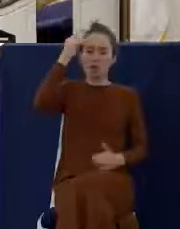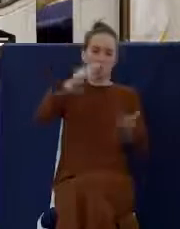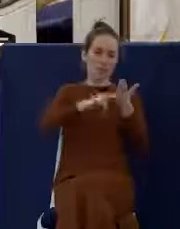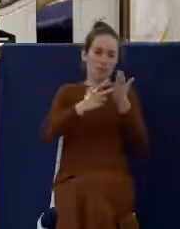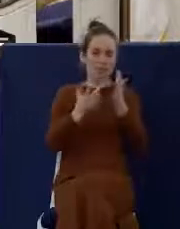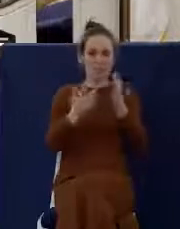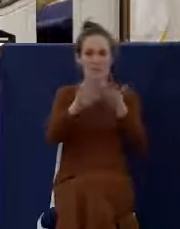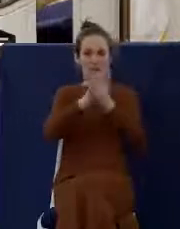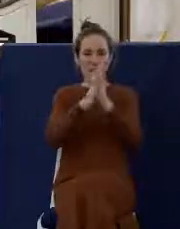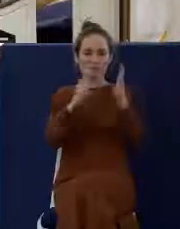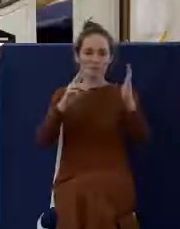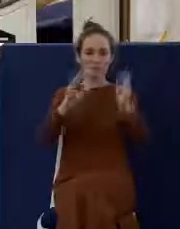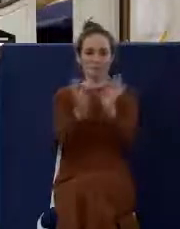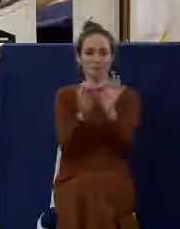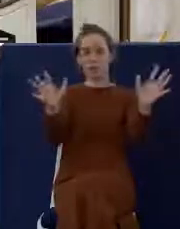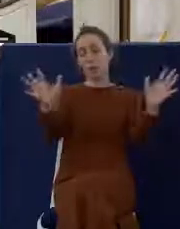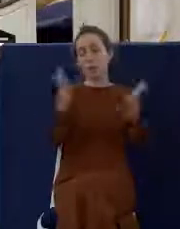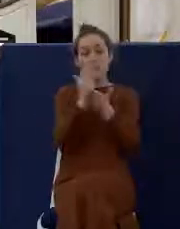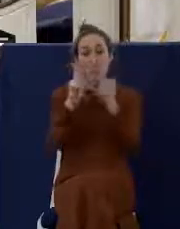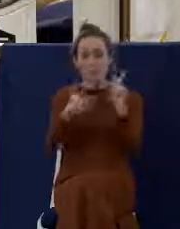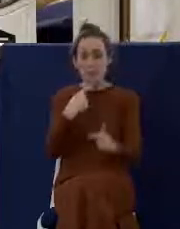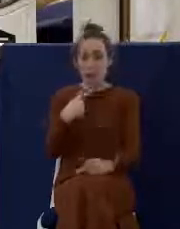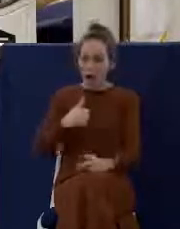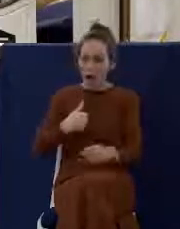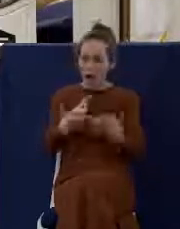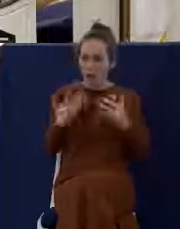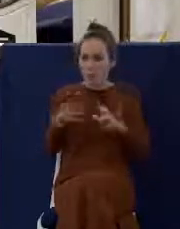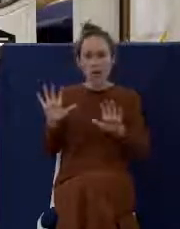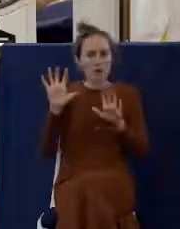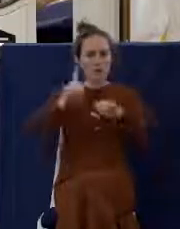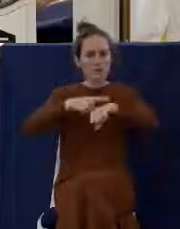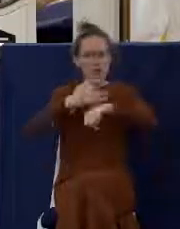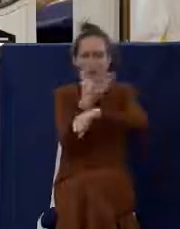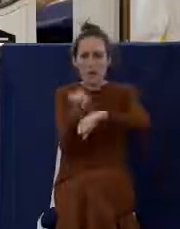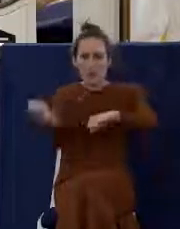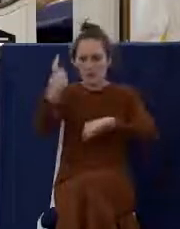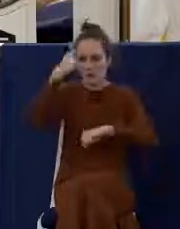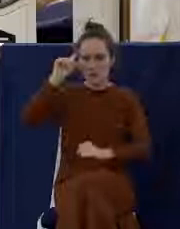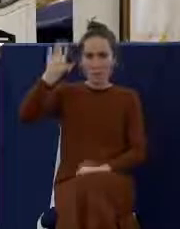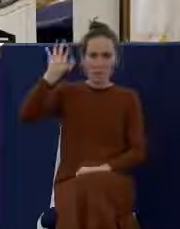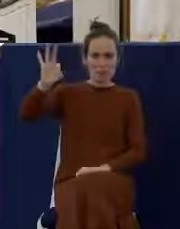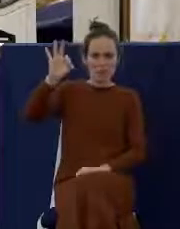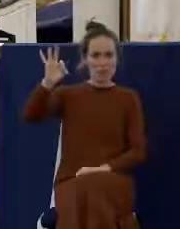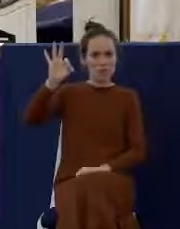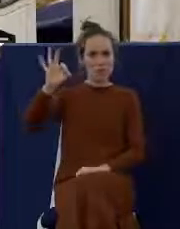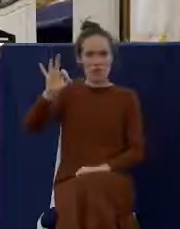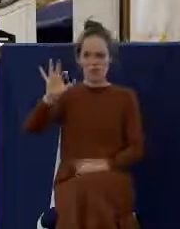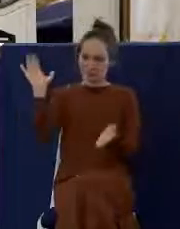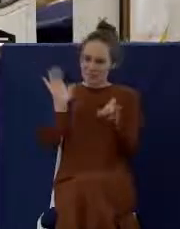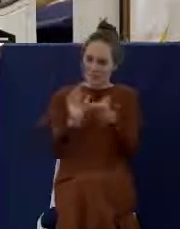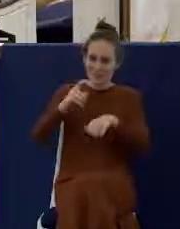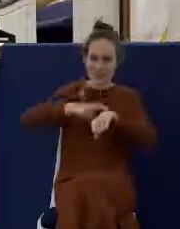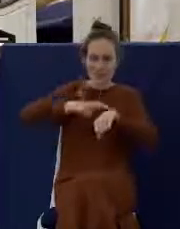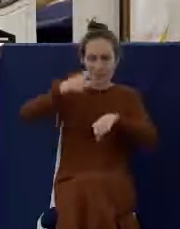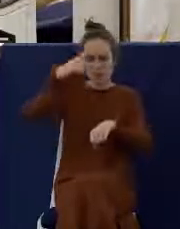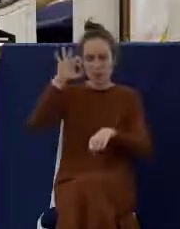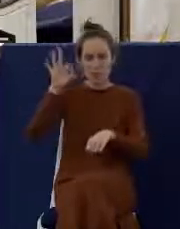Or some have said, I don't want to give up sermon time, was another reason why some pastors don't practice it regularly.